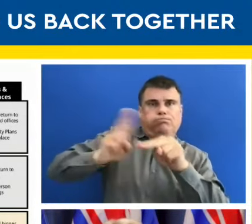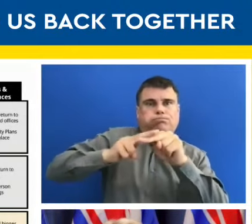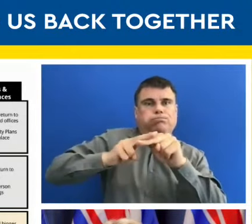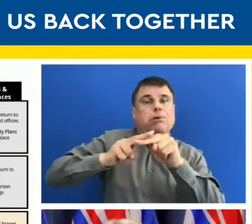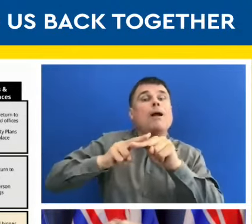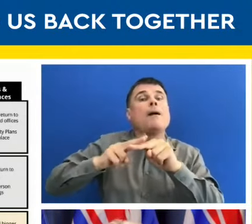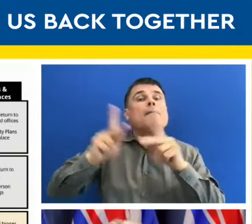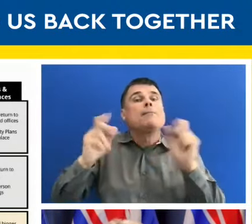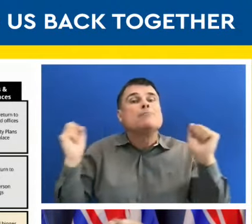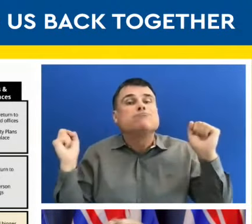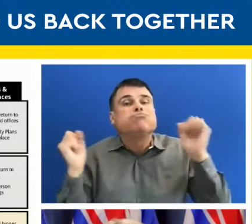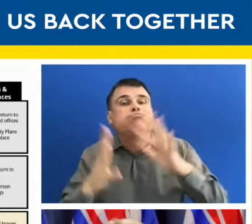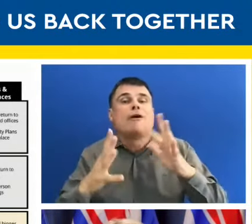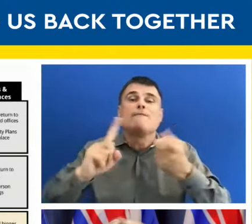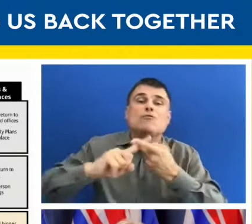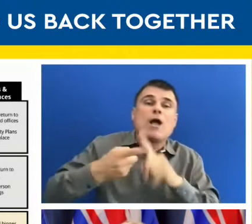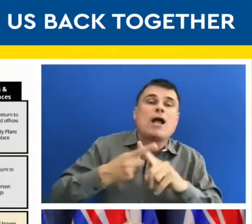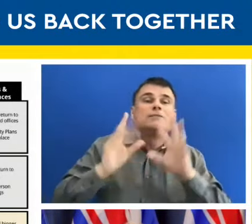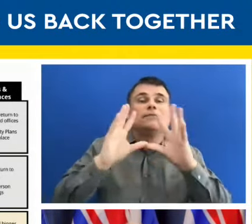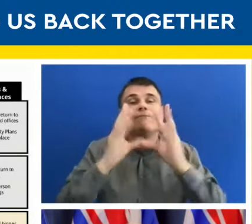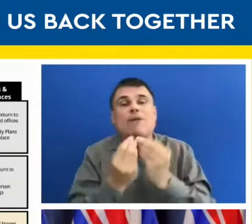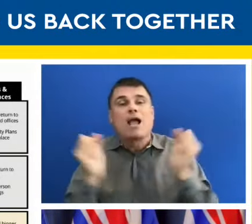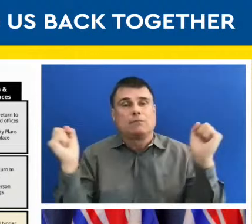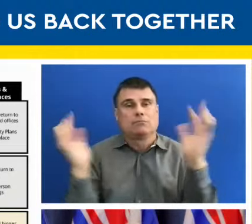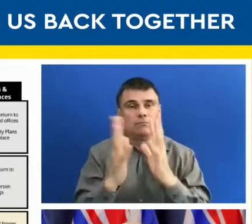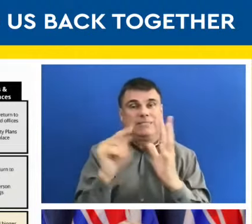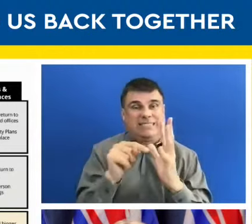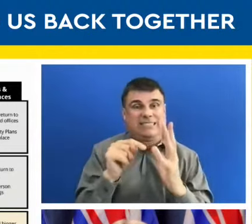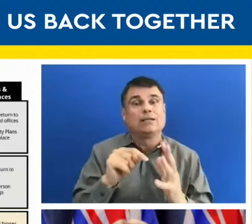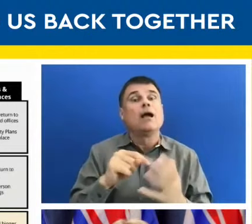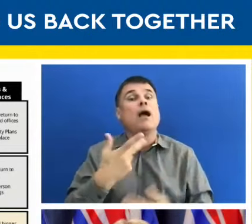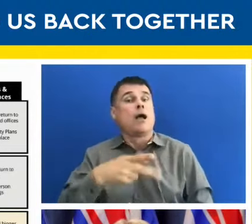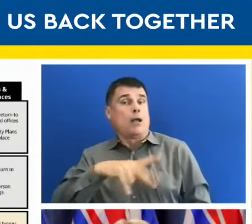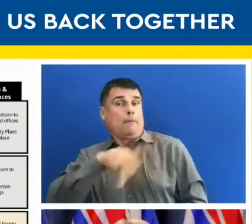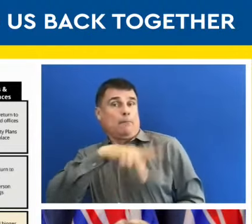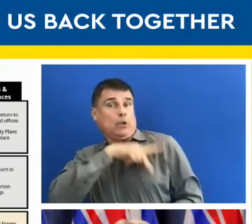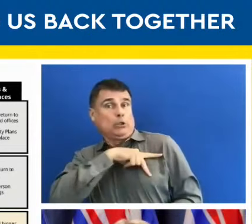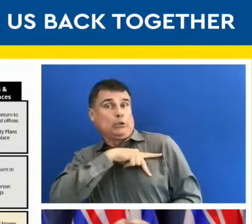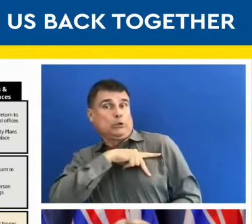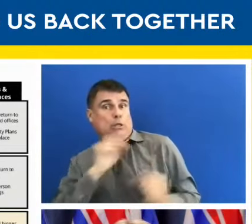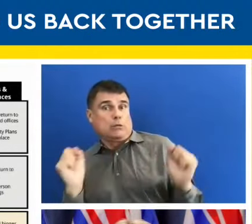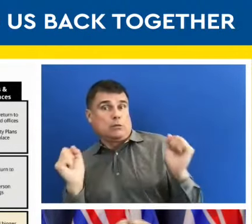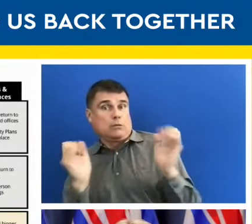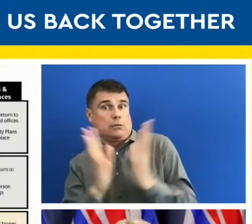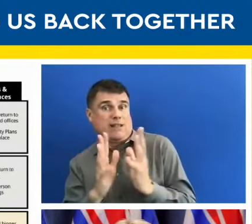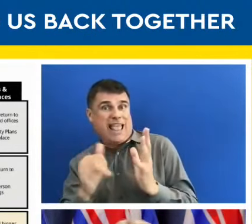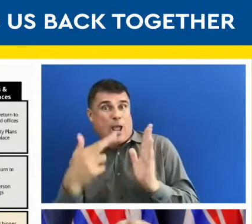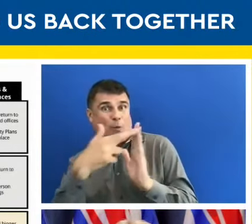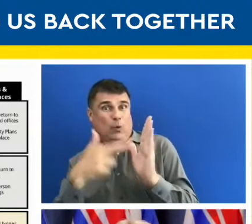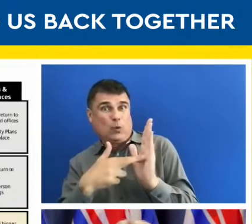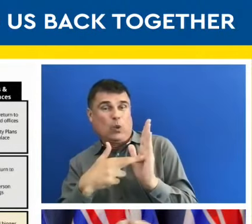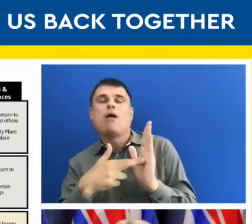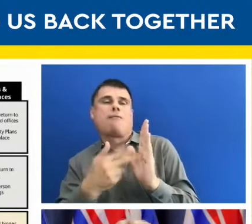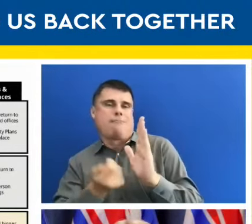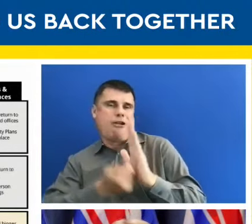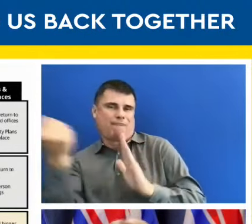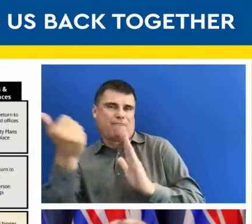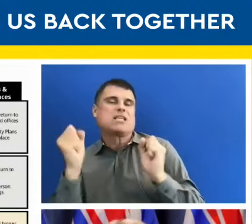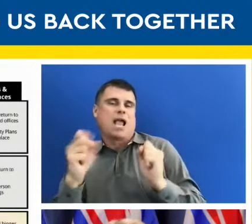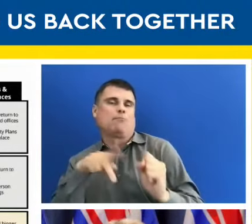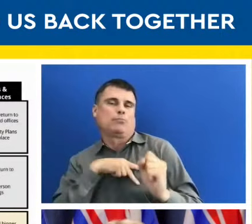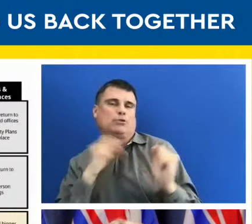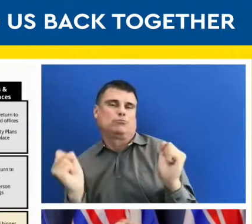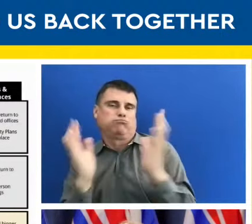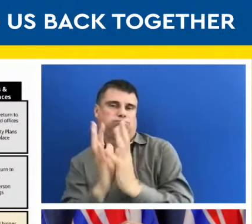lifting the orders on personal gatherings. gatherings. And so we looking at increasing capacity around organized gatherings,